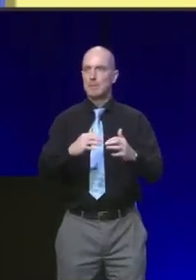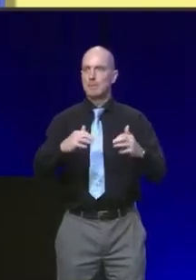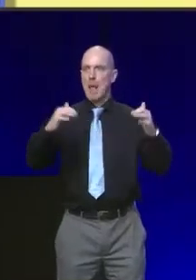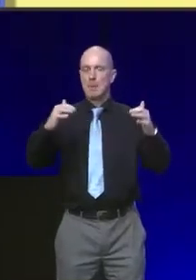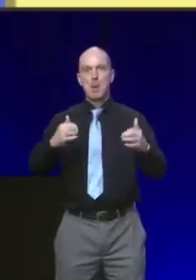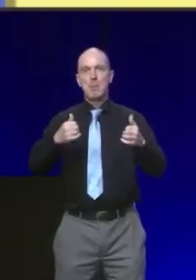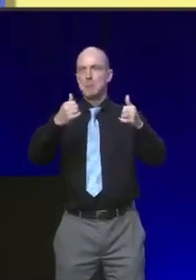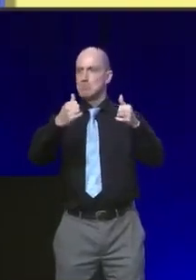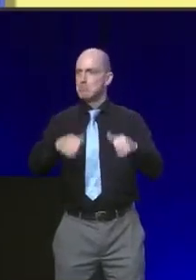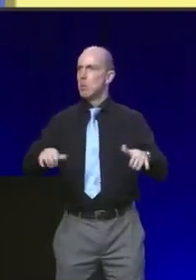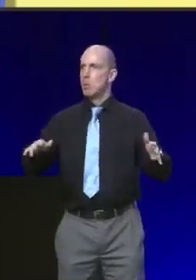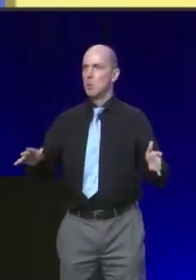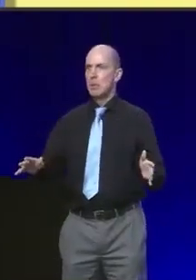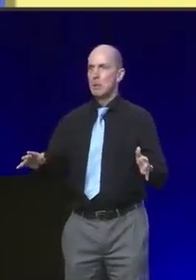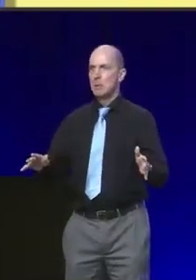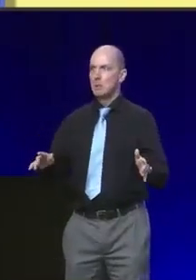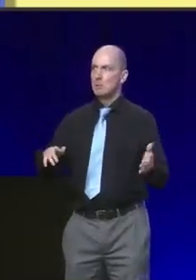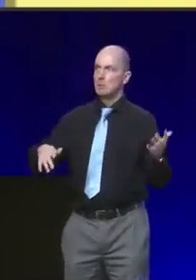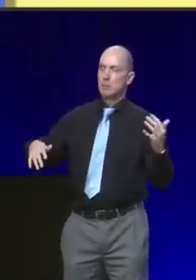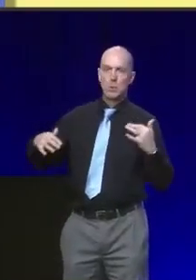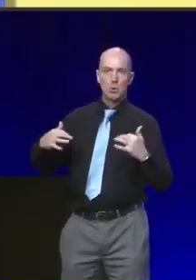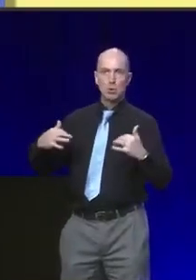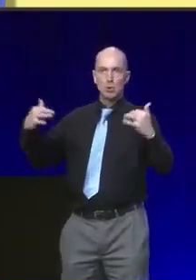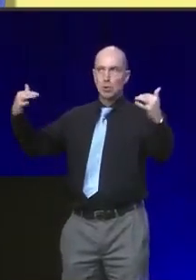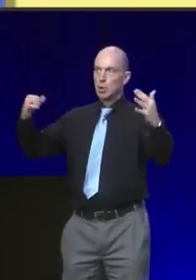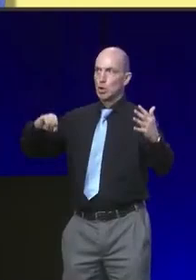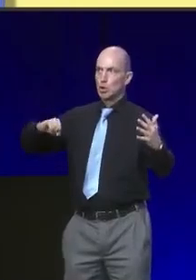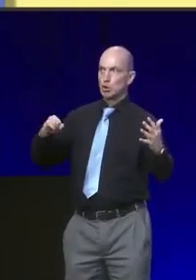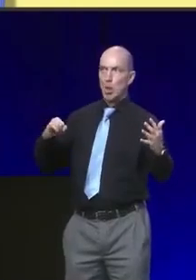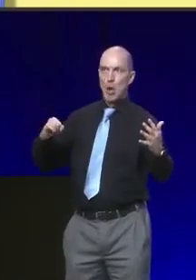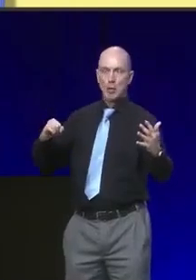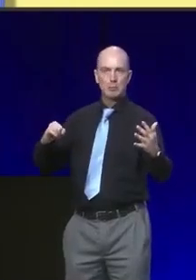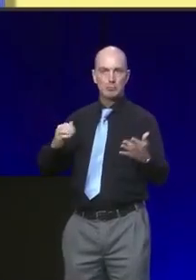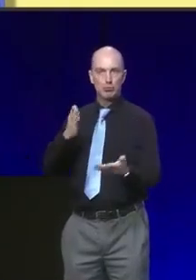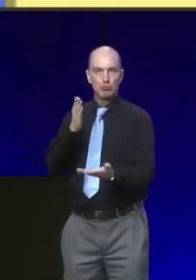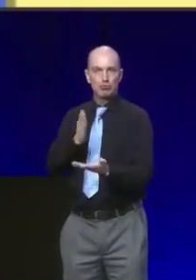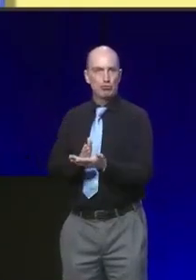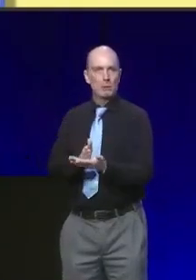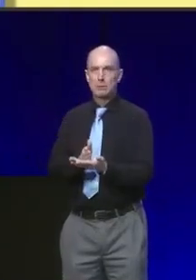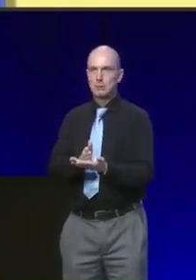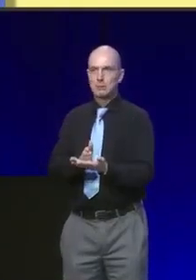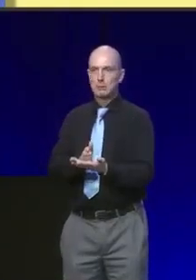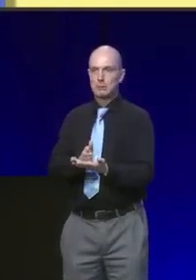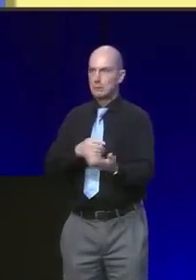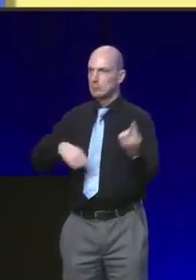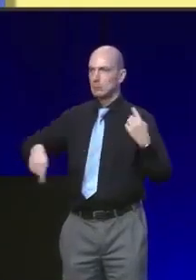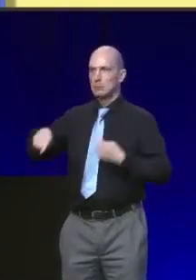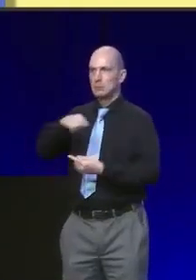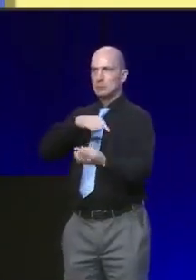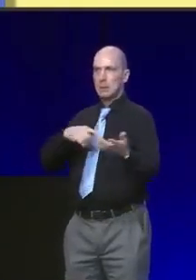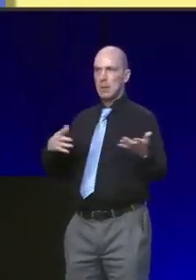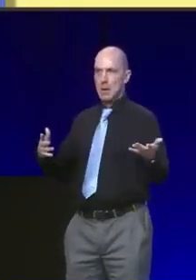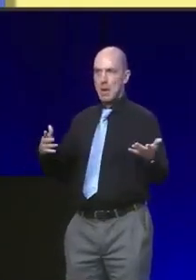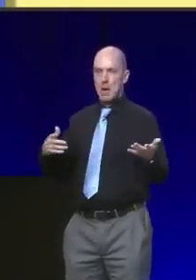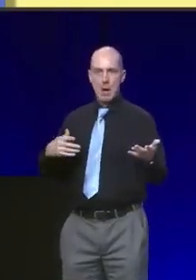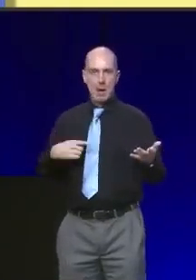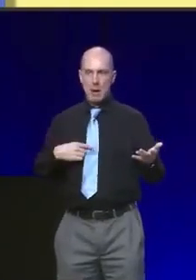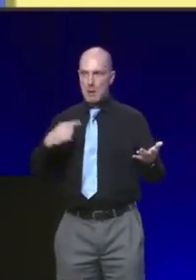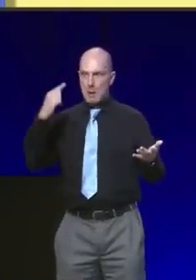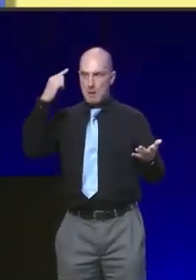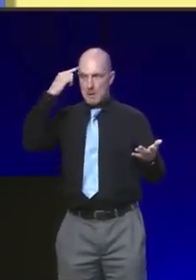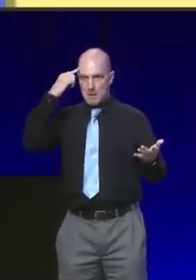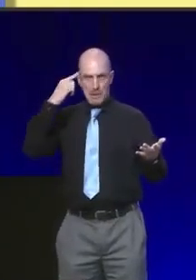people of Scotland trusted us to be their government. And the prospect of a better future with independence